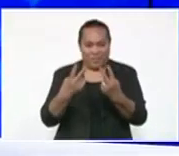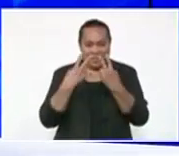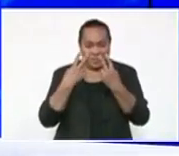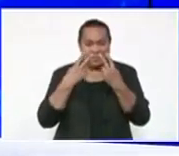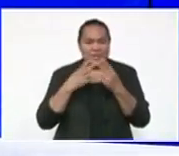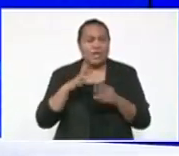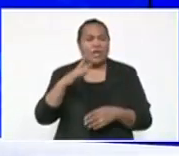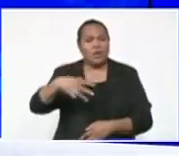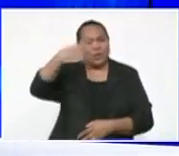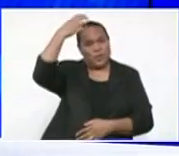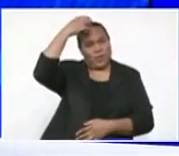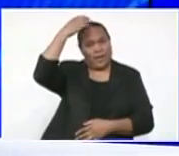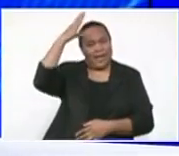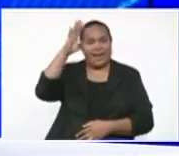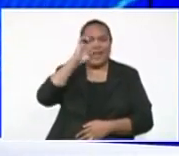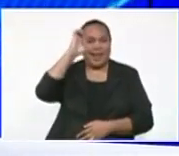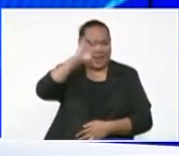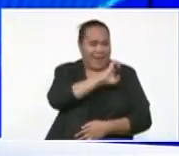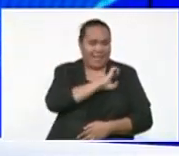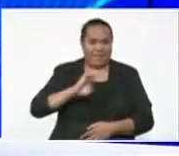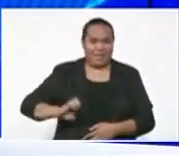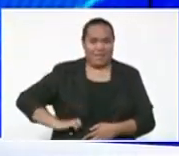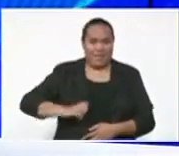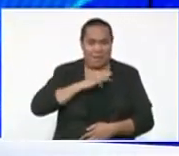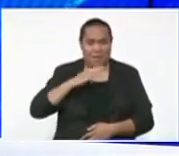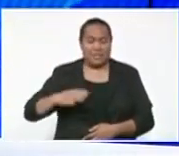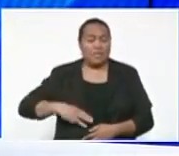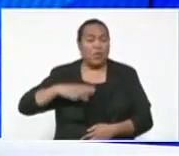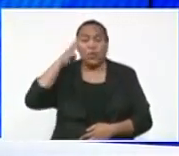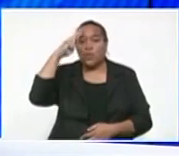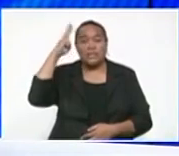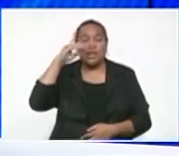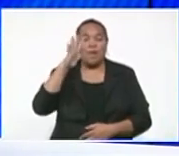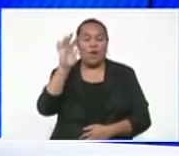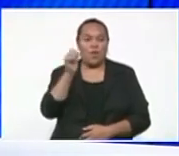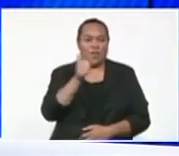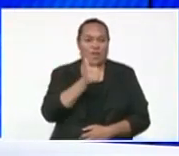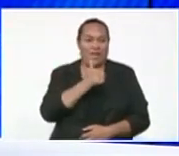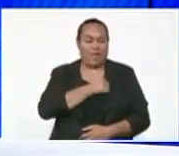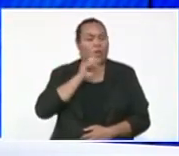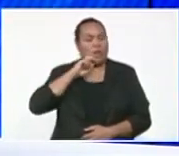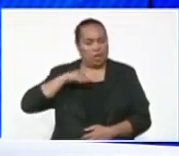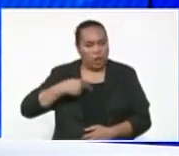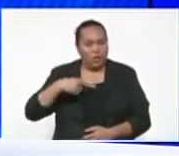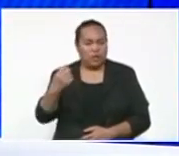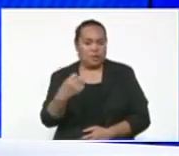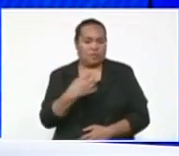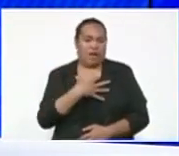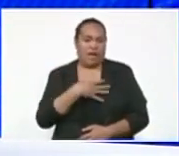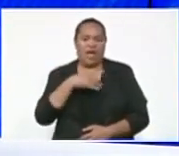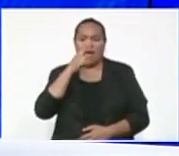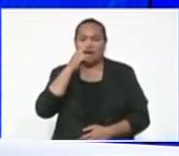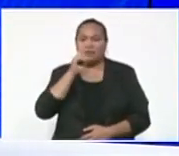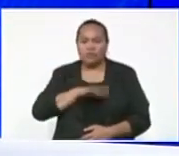Her late Majesty Queen Elizabeth II's legacy of wisdom and grace will continue to inspire generations